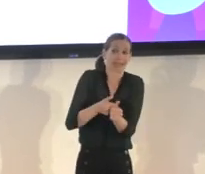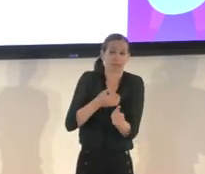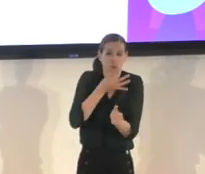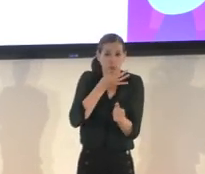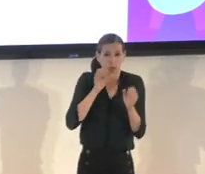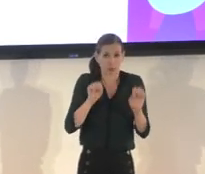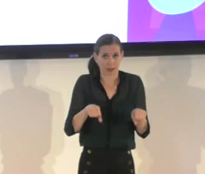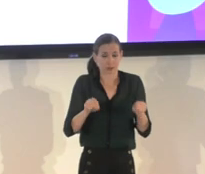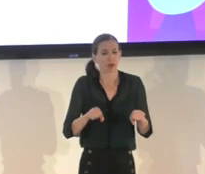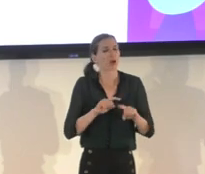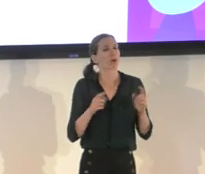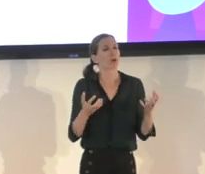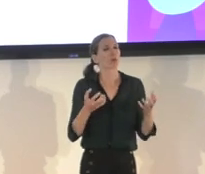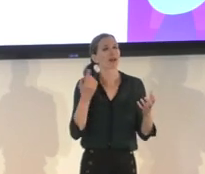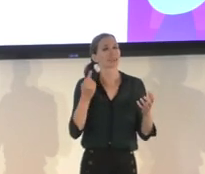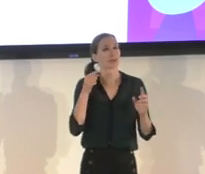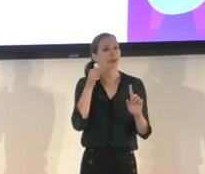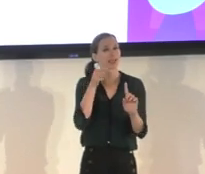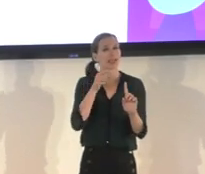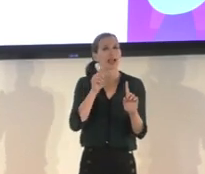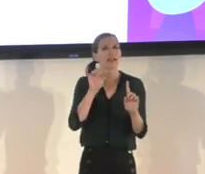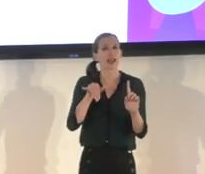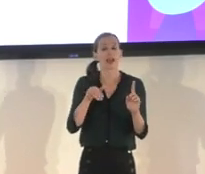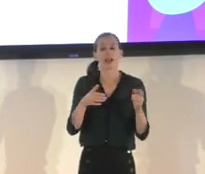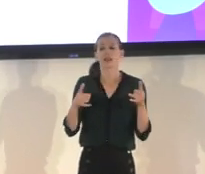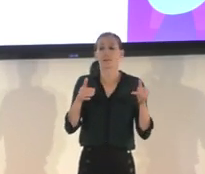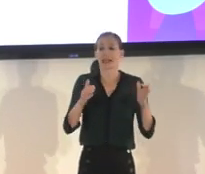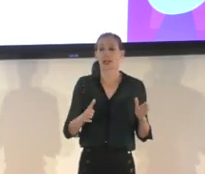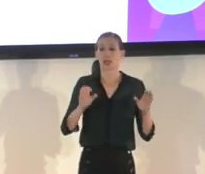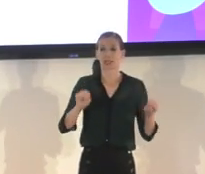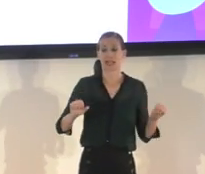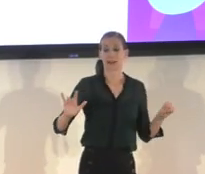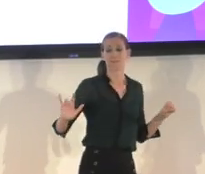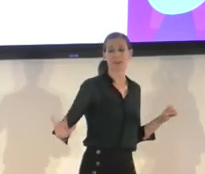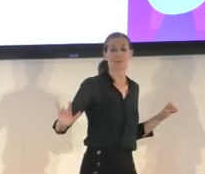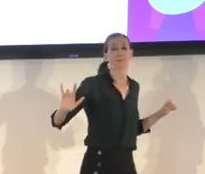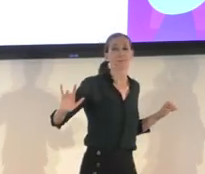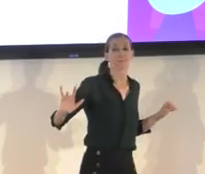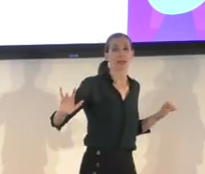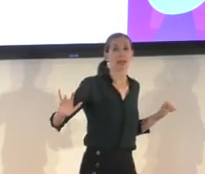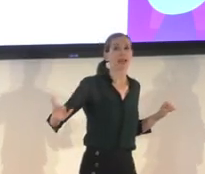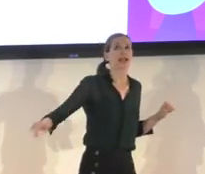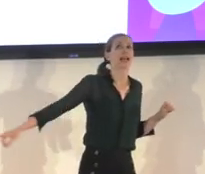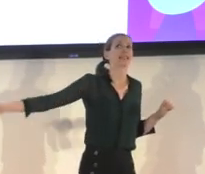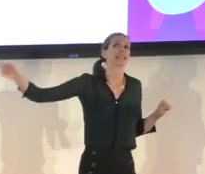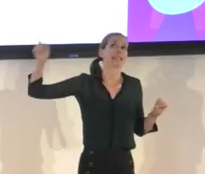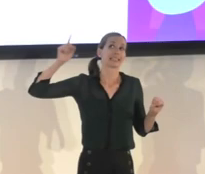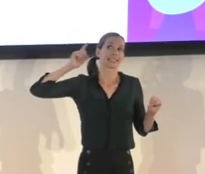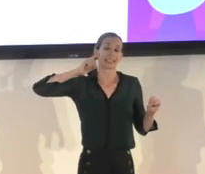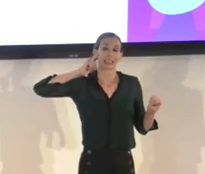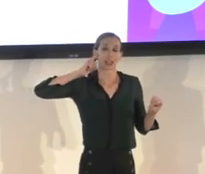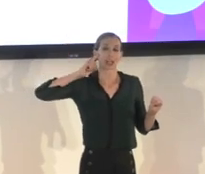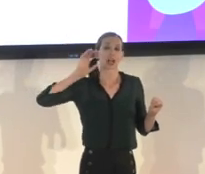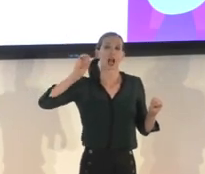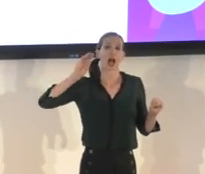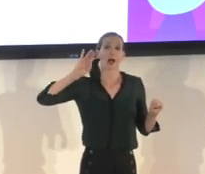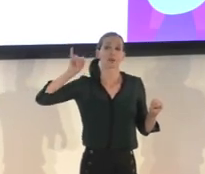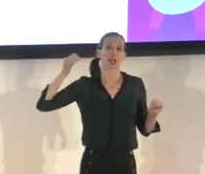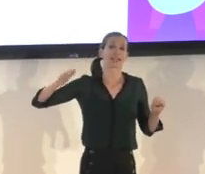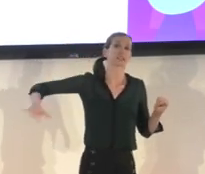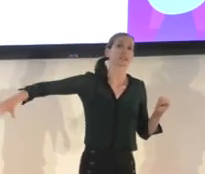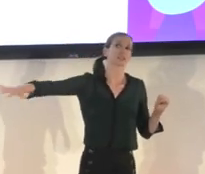the players could press a button and hear objects around the scene so that they know